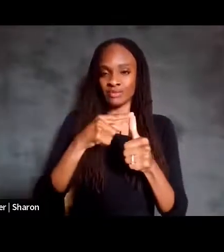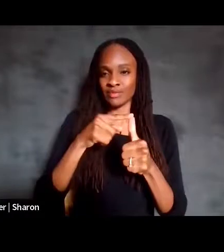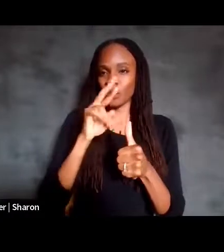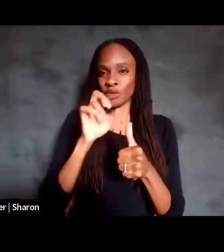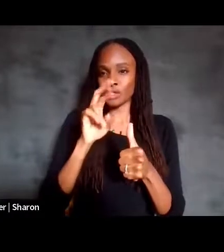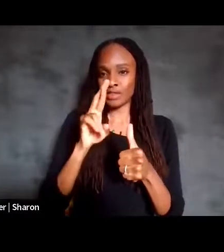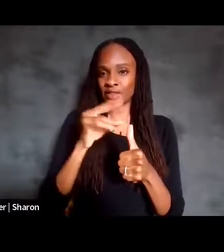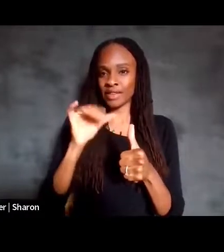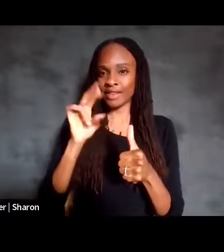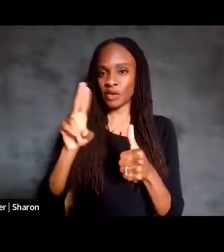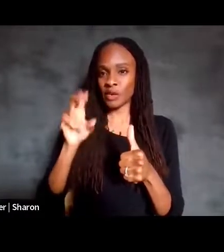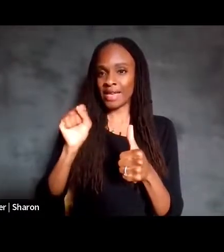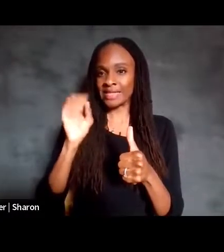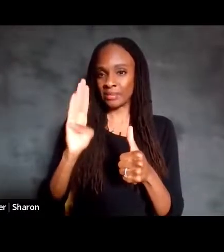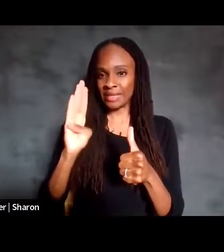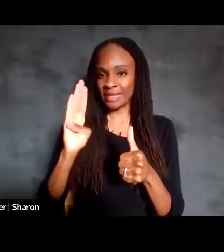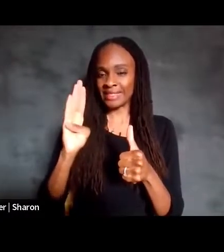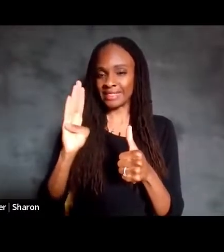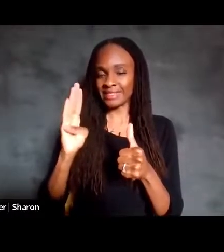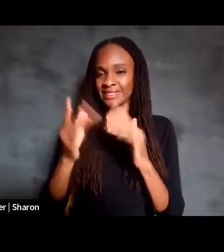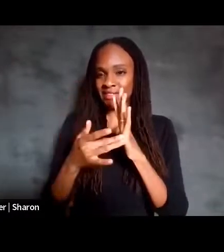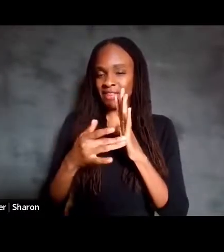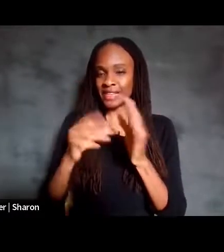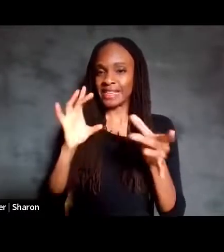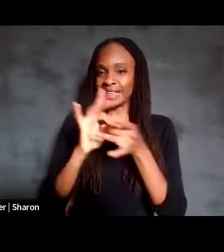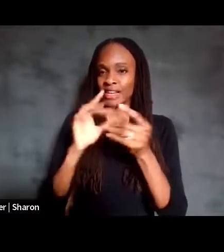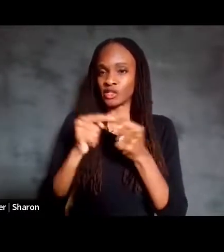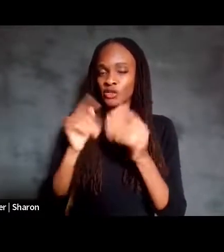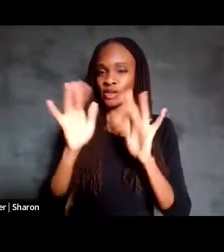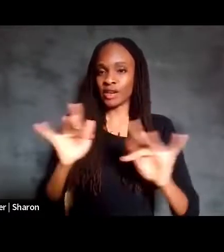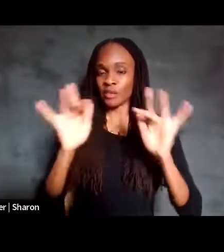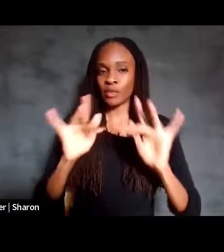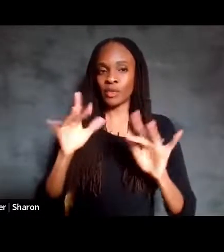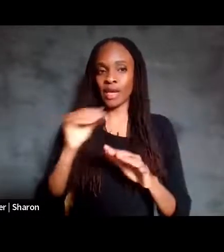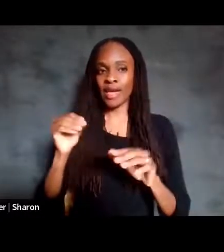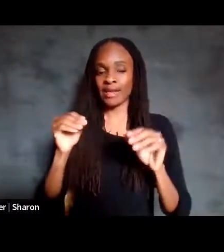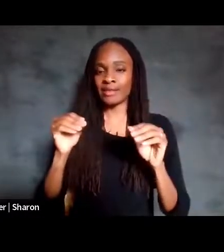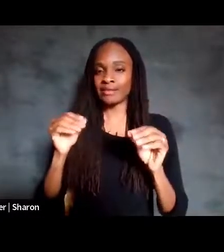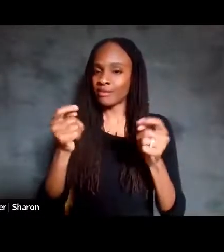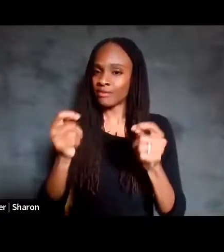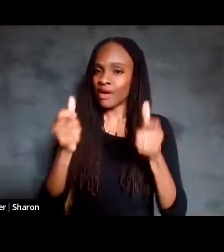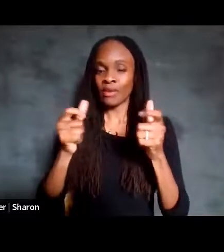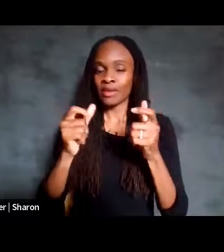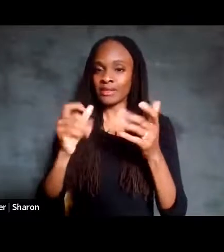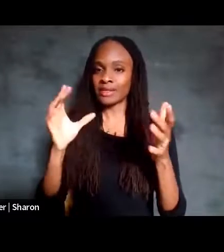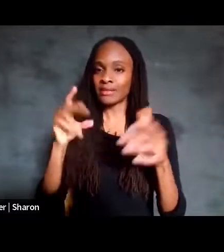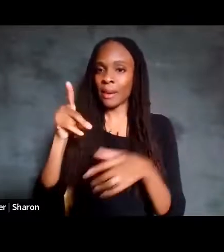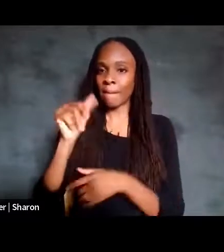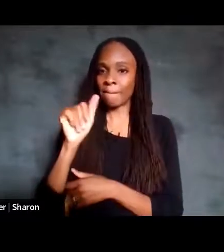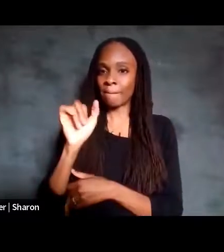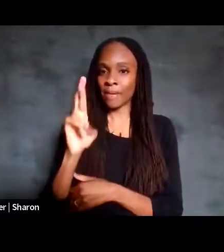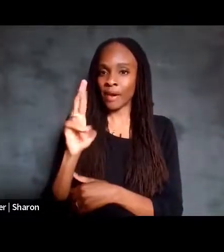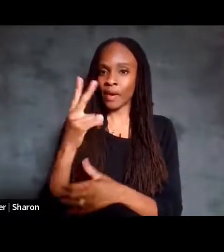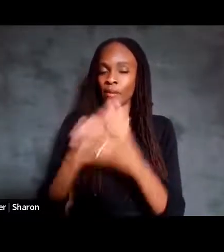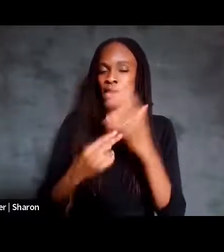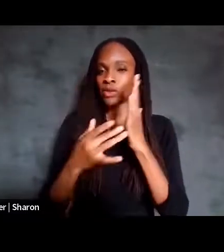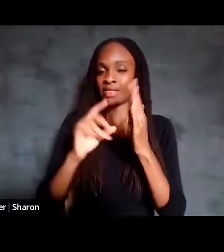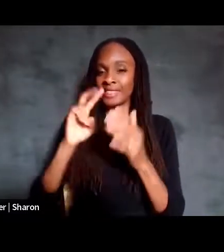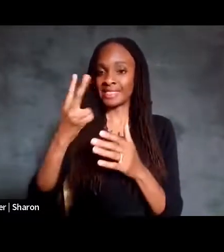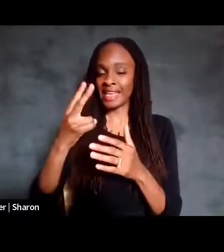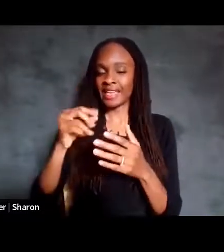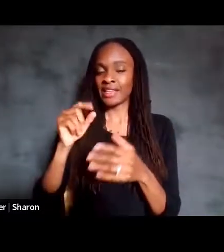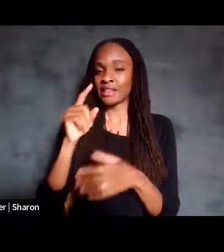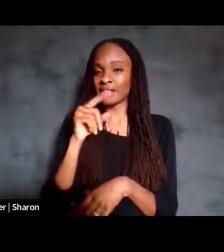device. It connects to the computer and automatically pairs both devices. The second one, the mouse, could be on your